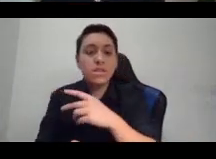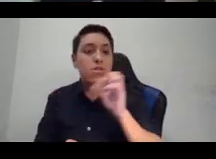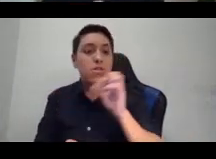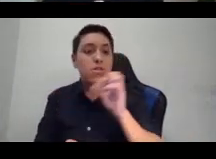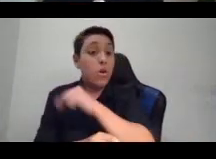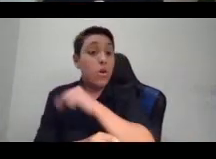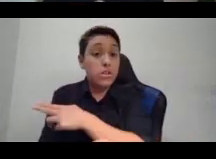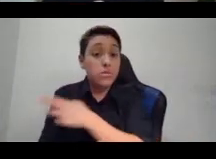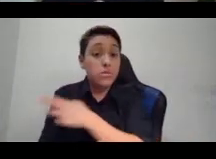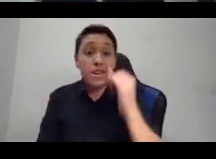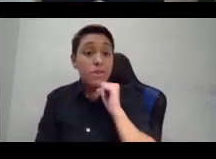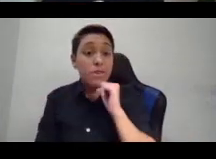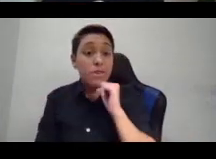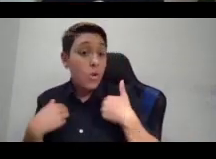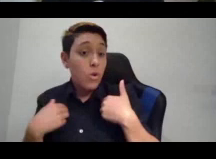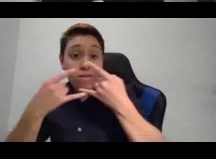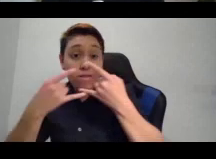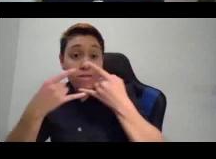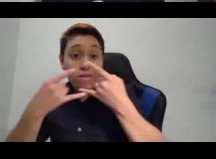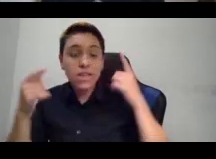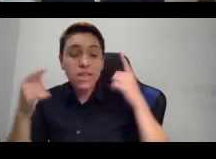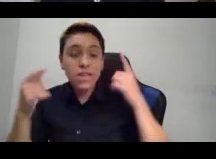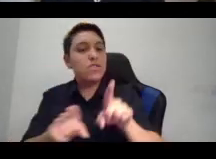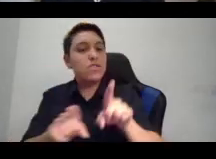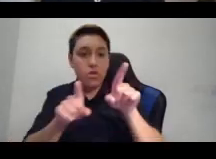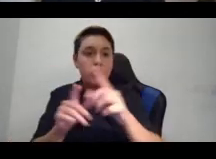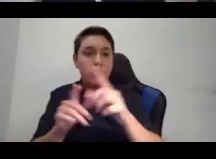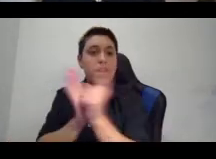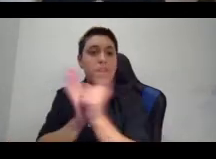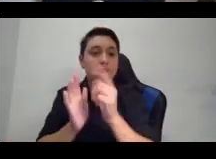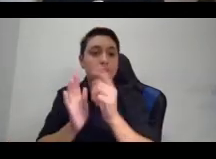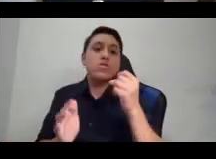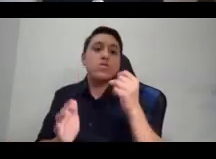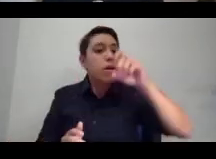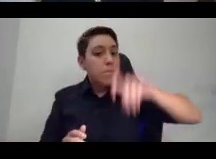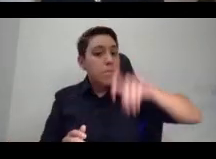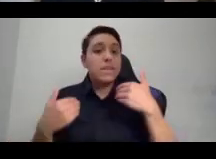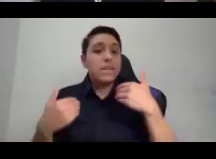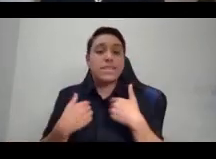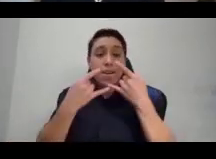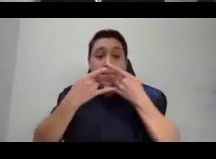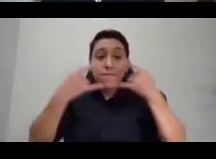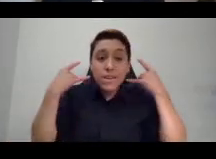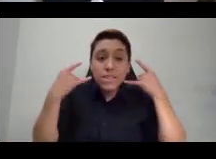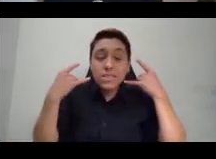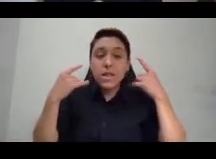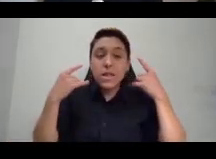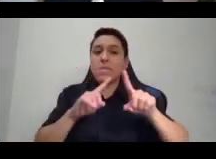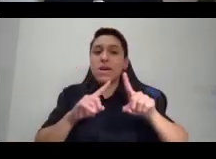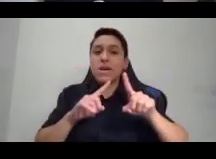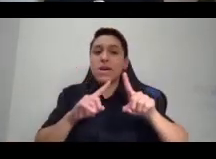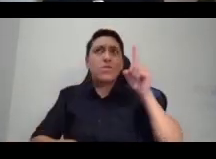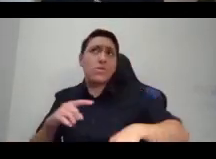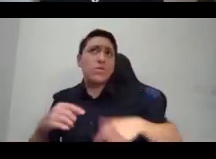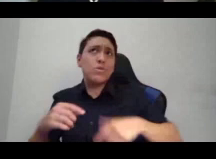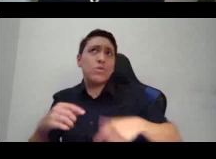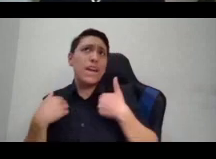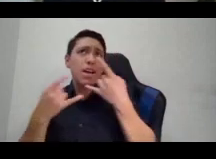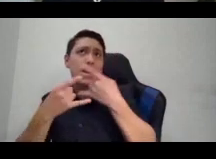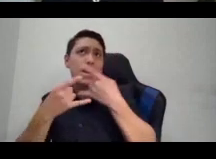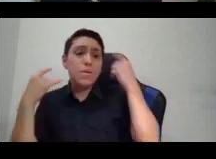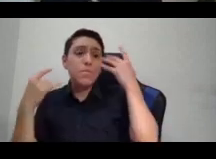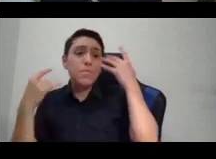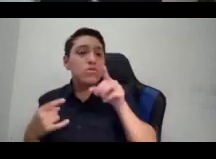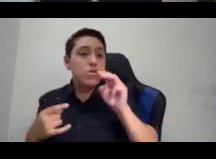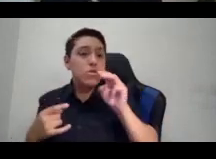that is also illegal. So you must have your face covered, but you cannot have your face covered because you are Muslim. You can only